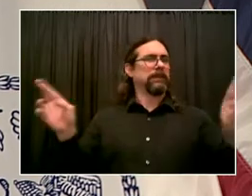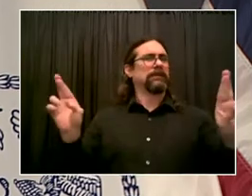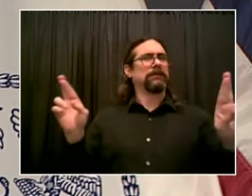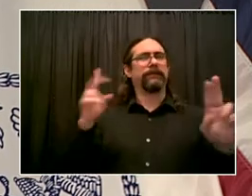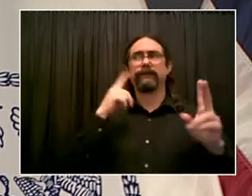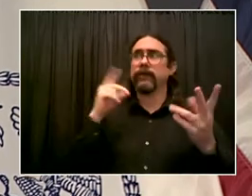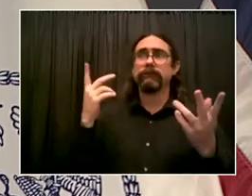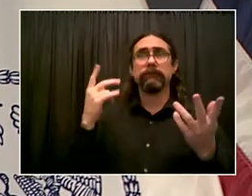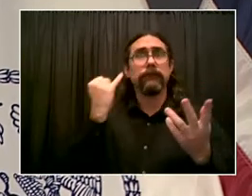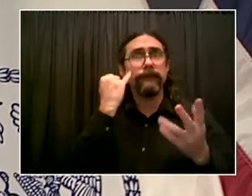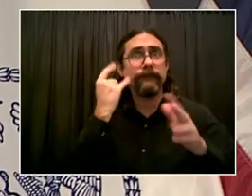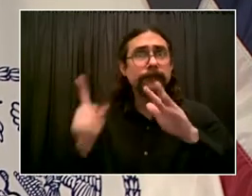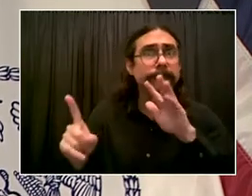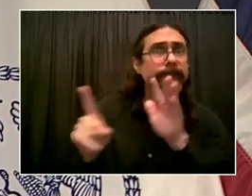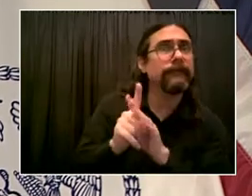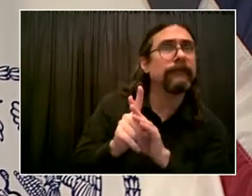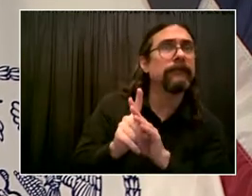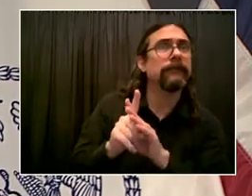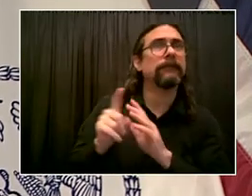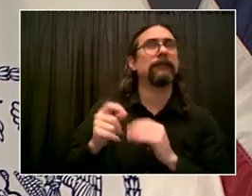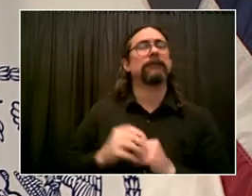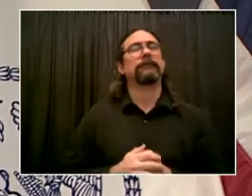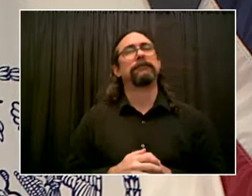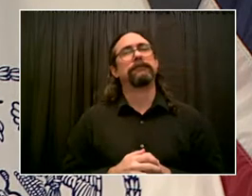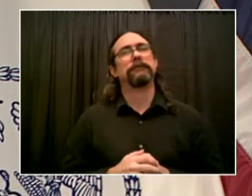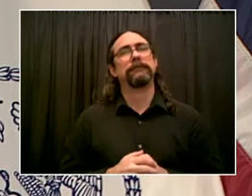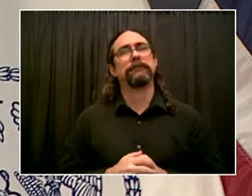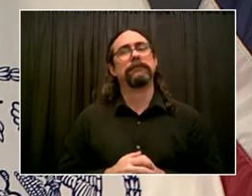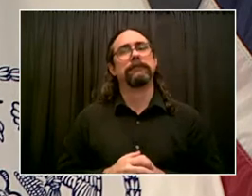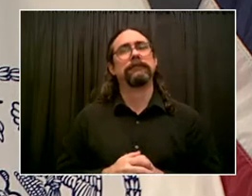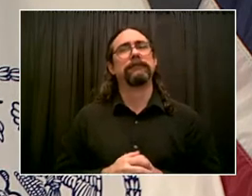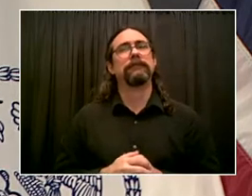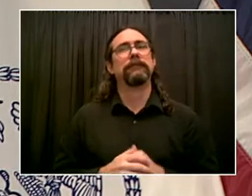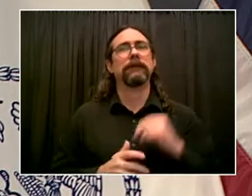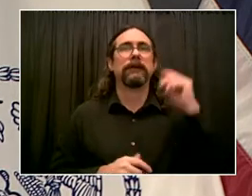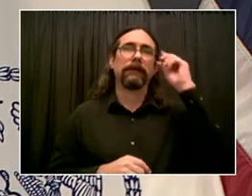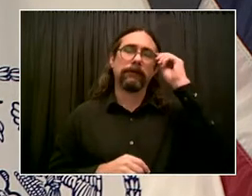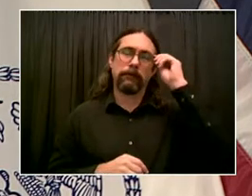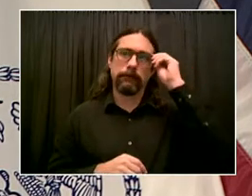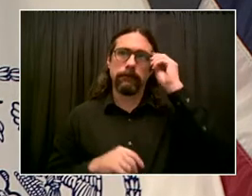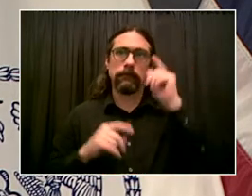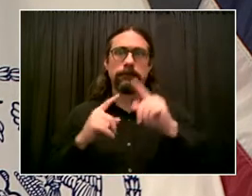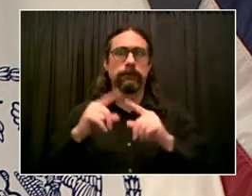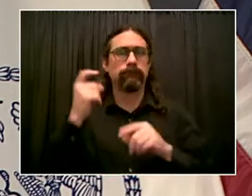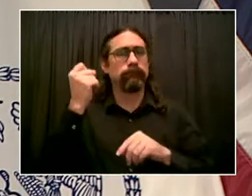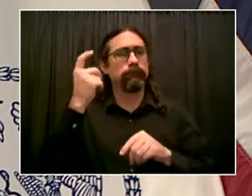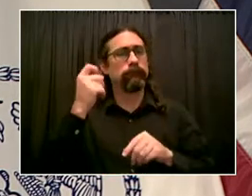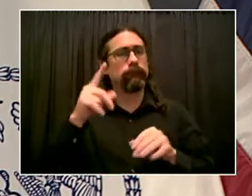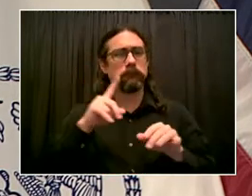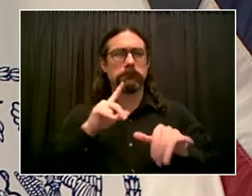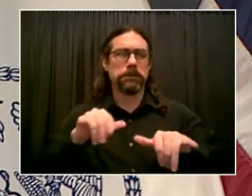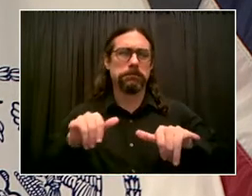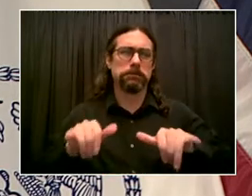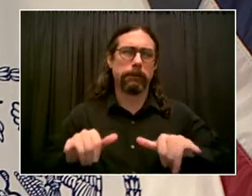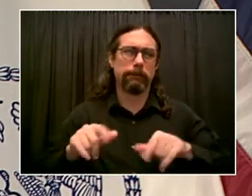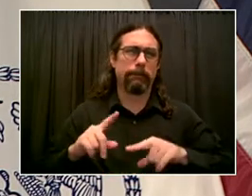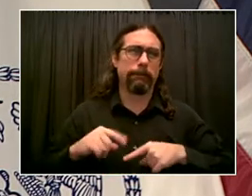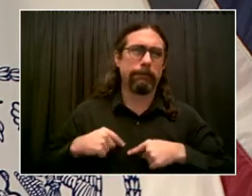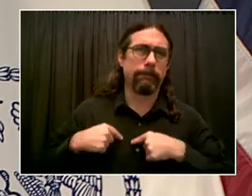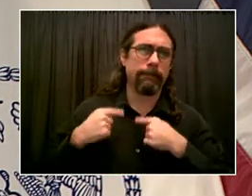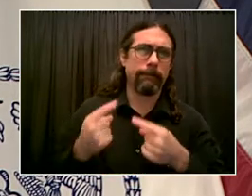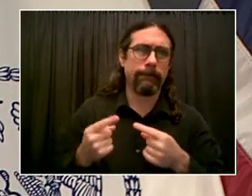but based on everything we know, vaccination is crucial to any strategy for addressing Omicron.